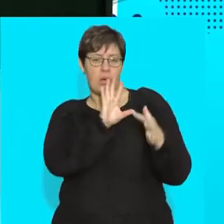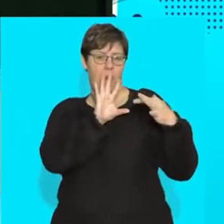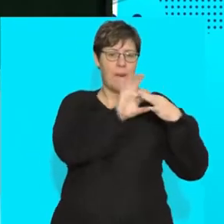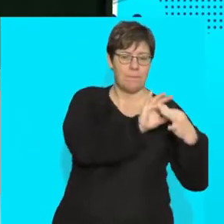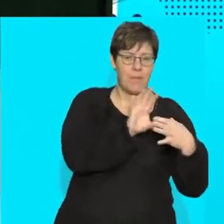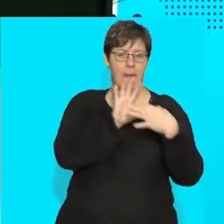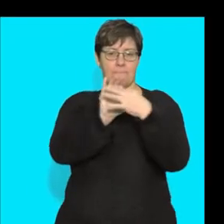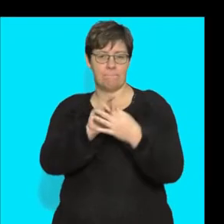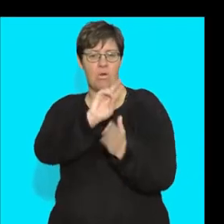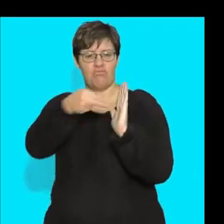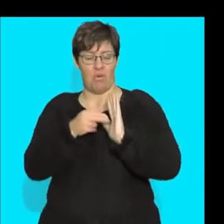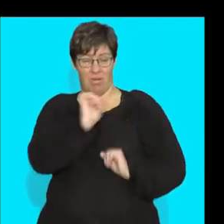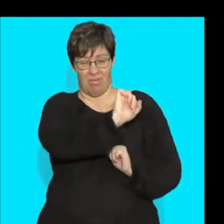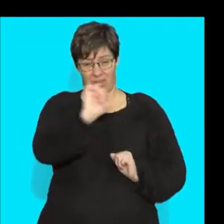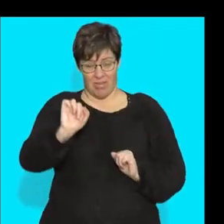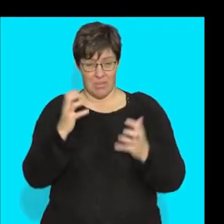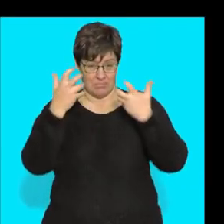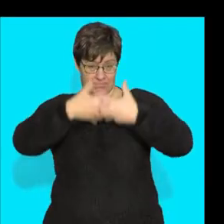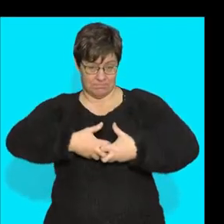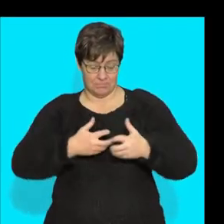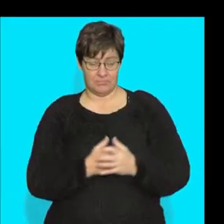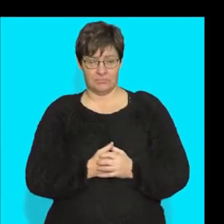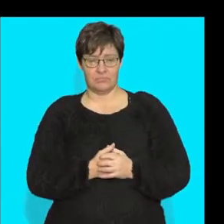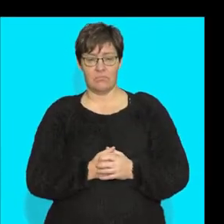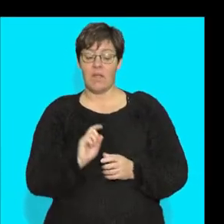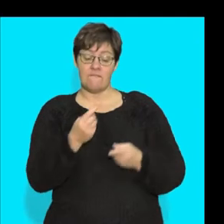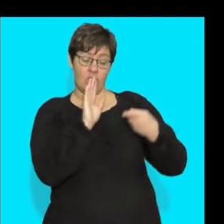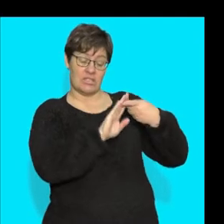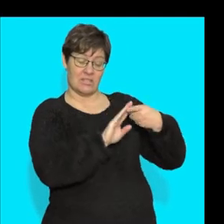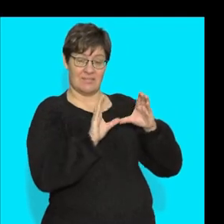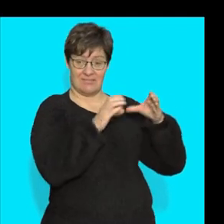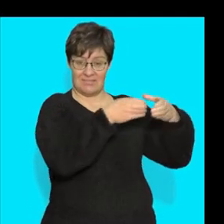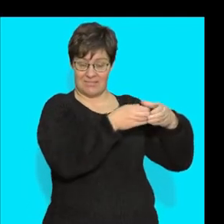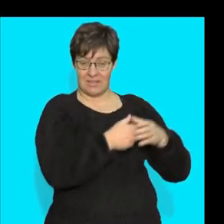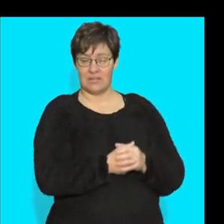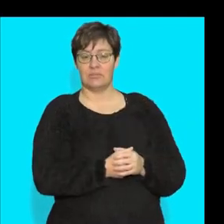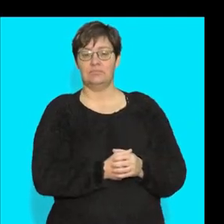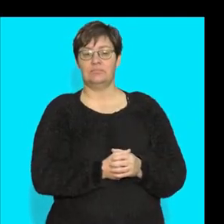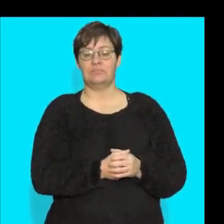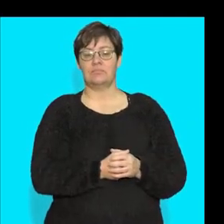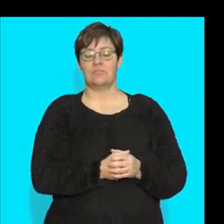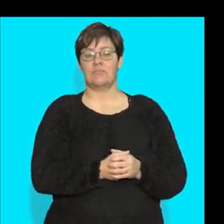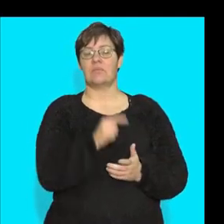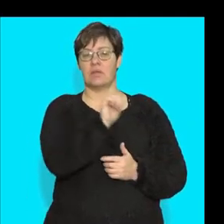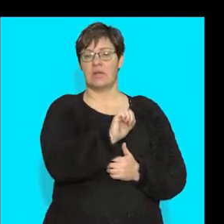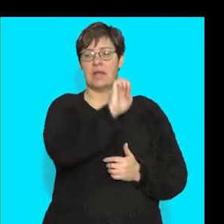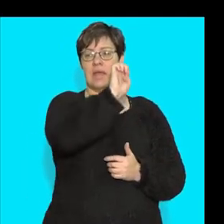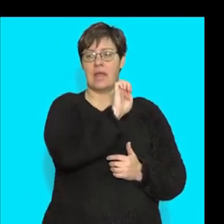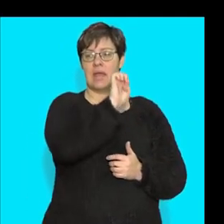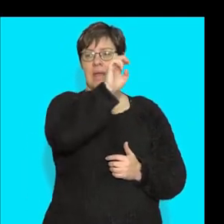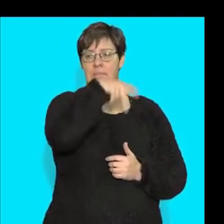look similar. Okay. The first group of mammalian tissues that we looked at was this